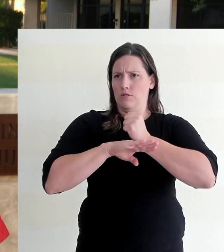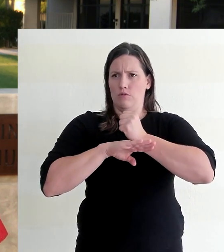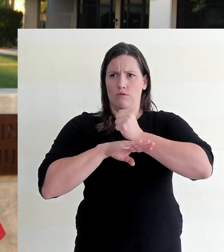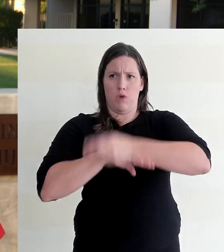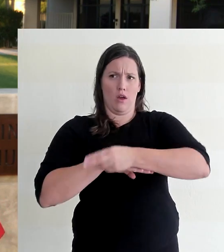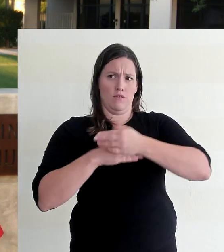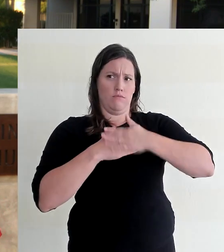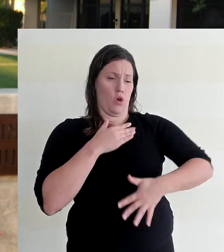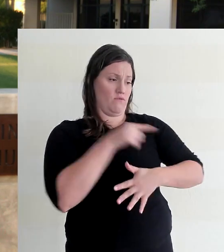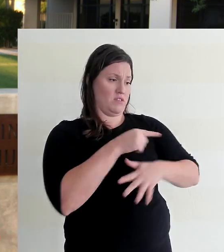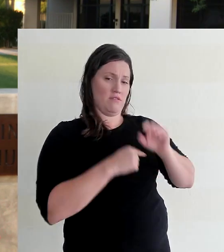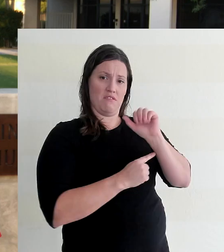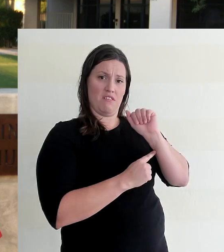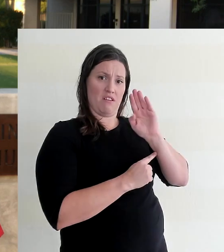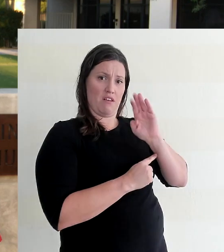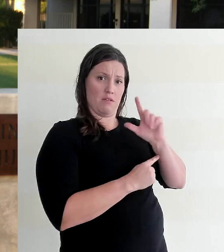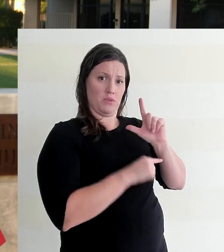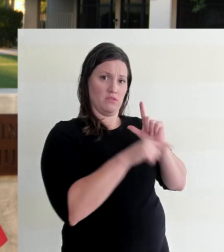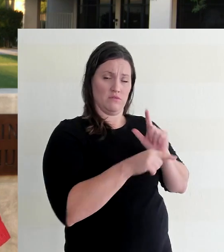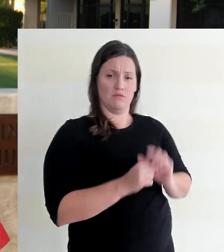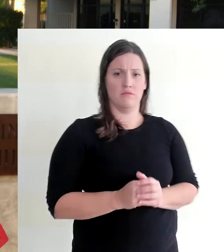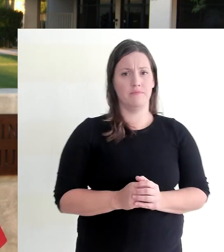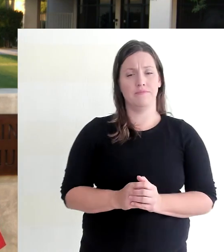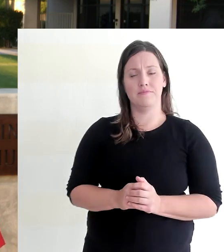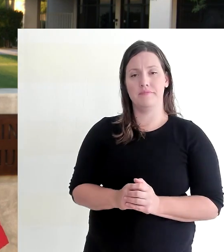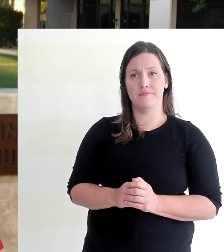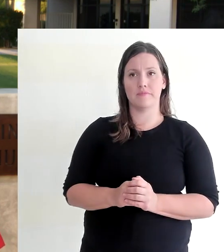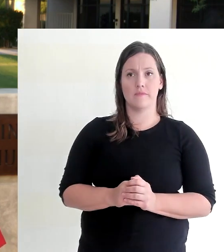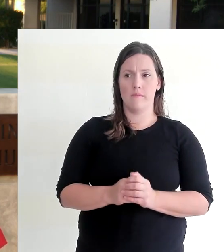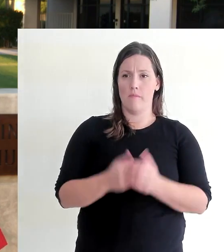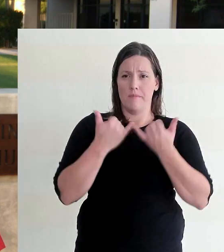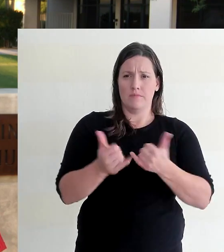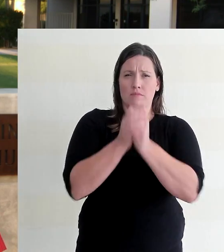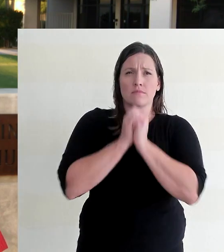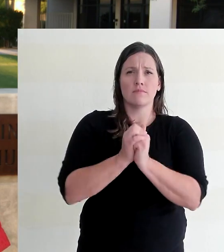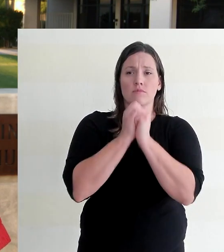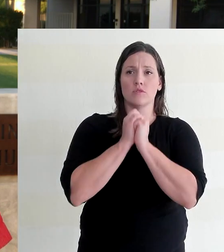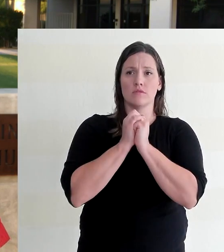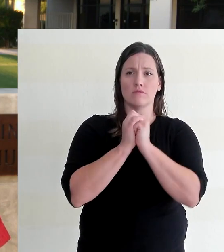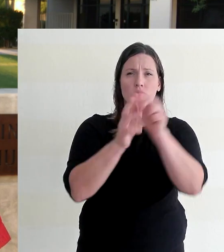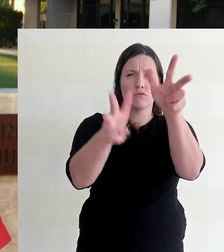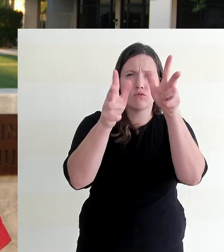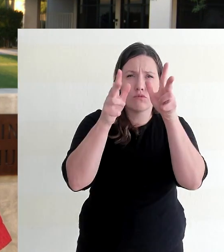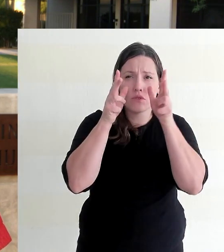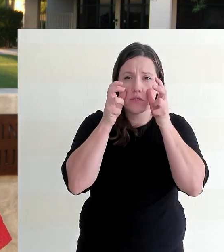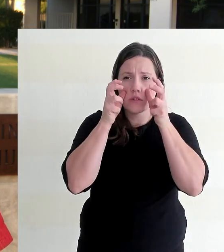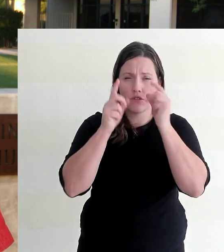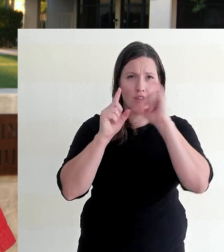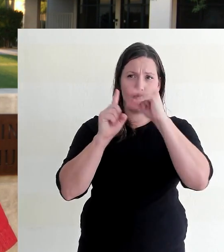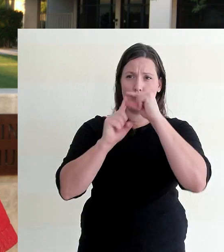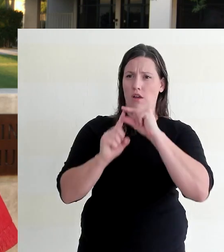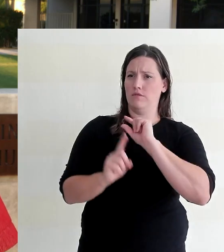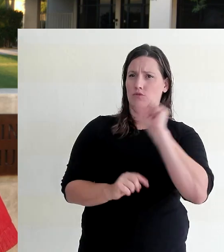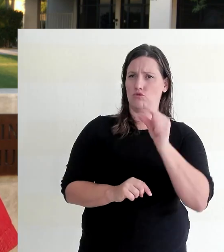We're glad you're with us today as we worship, as we gather around the Word, as we hear words of grace and mercy in the Lord Jesus.